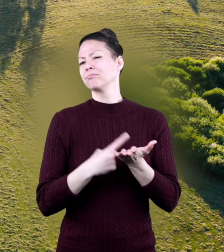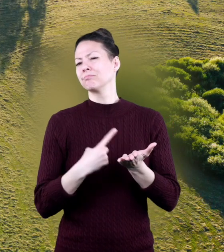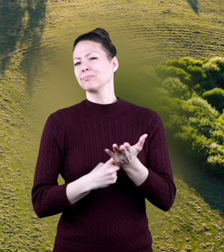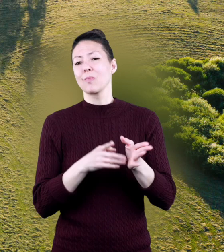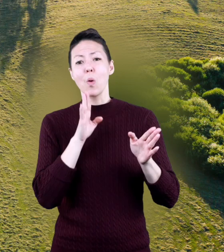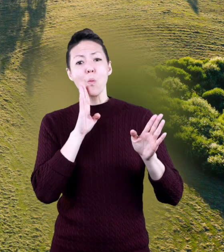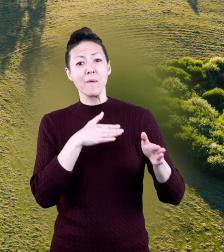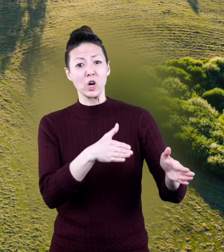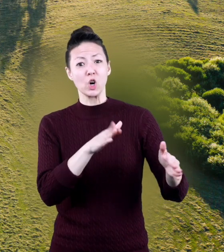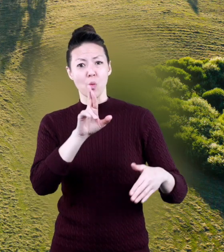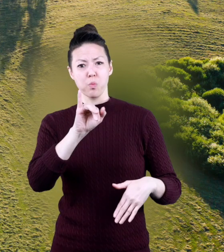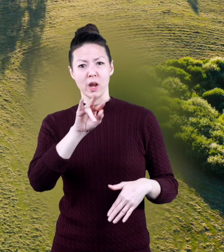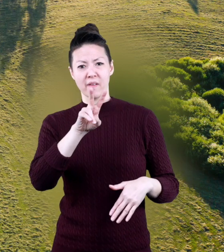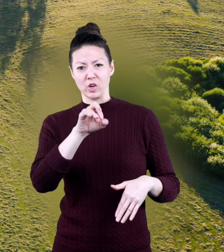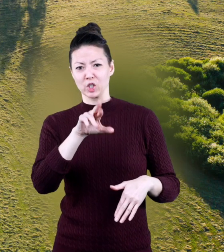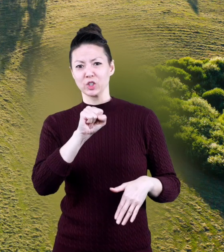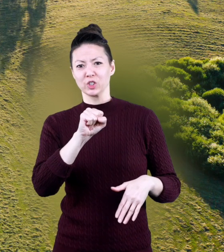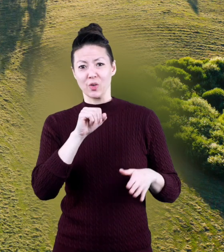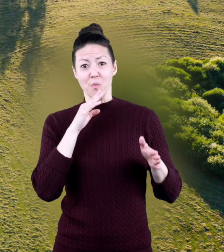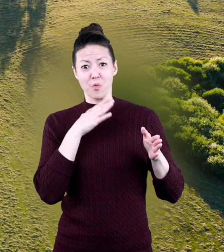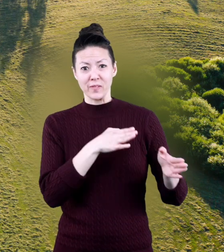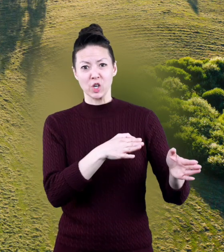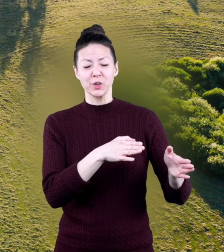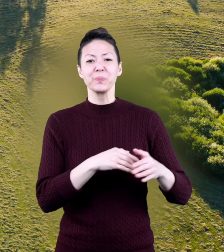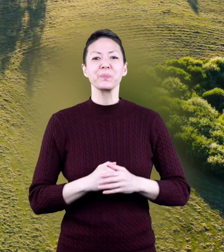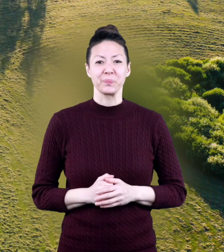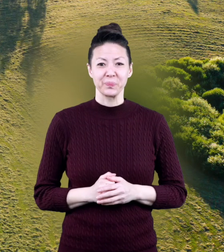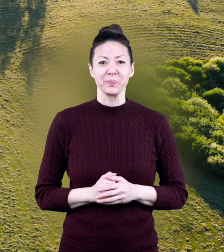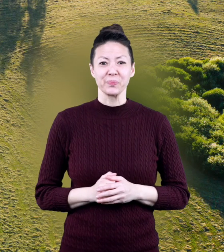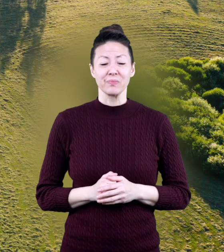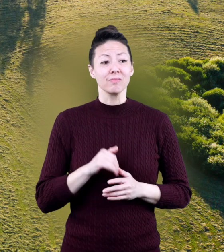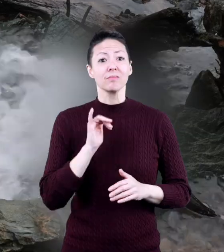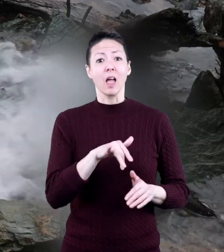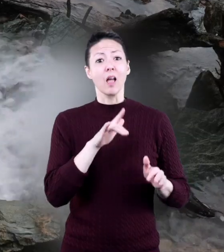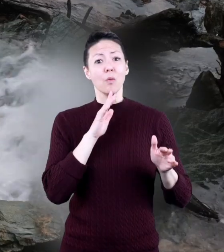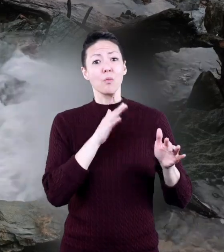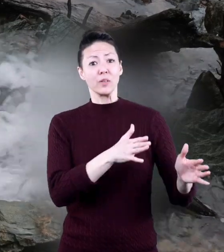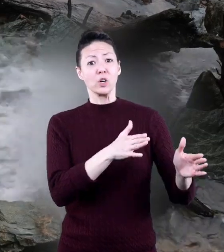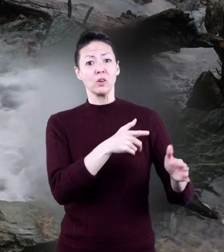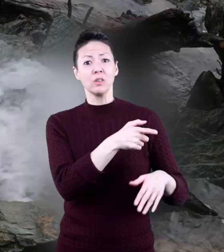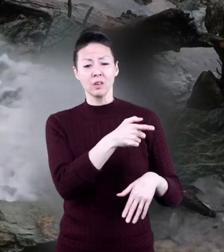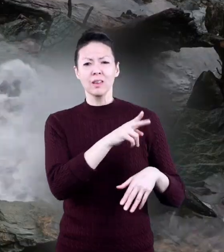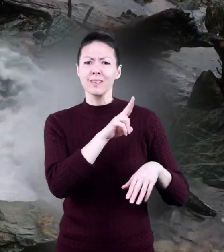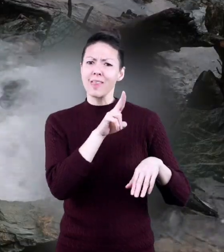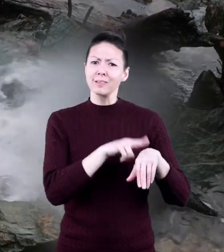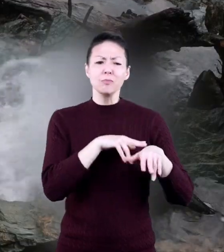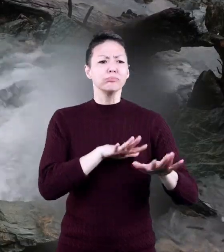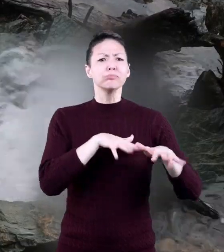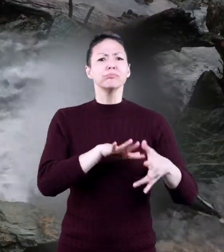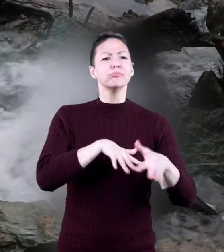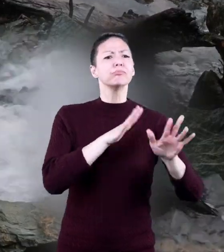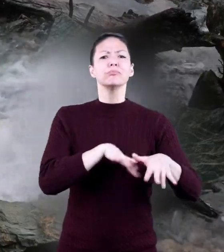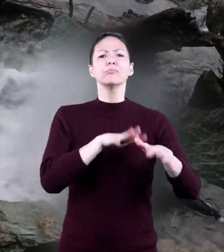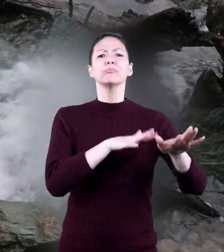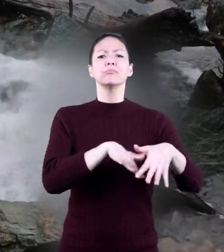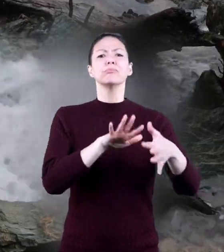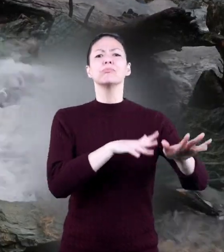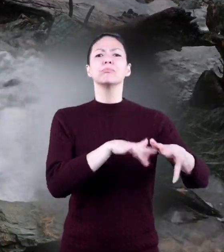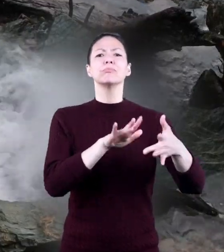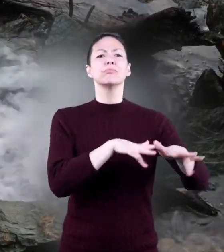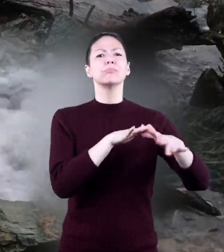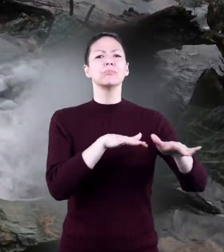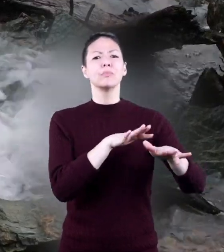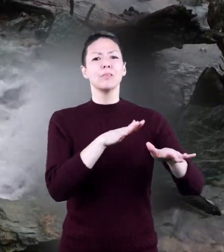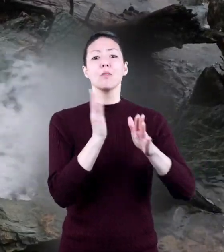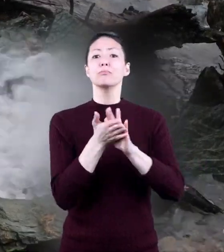talk about rivers rivers a river is a natural flowing body of water that